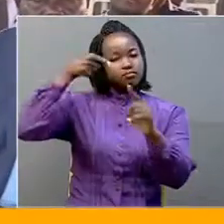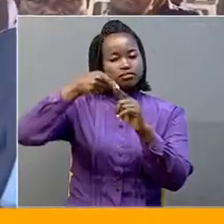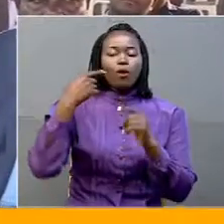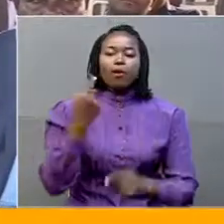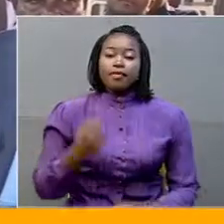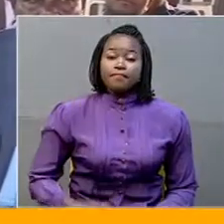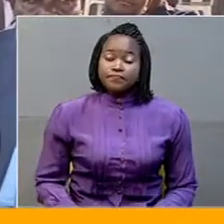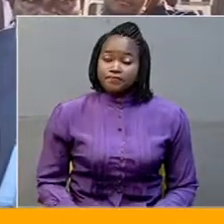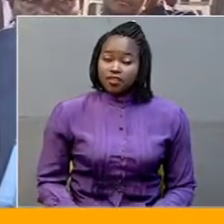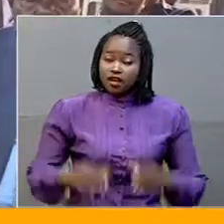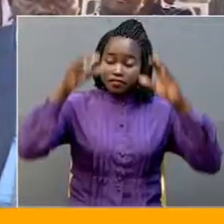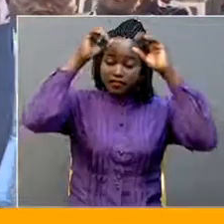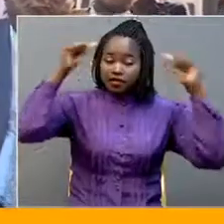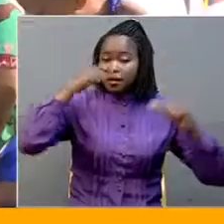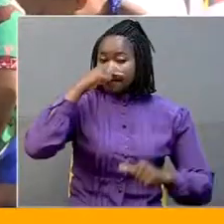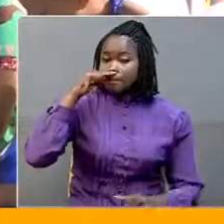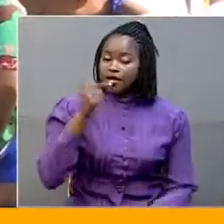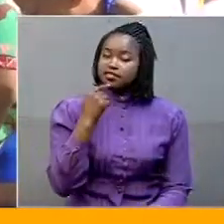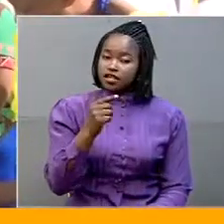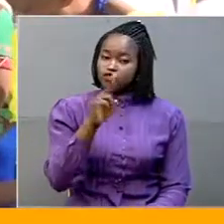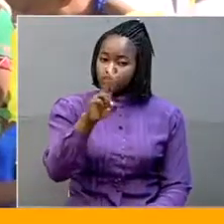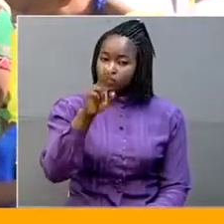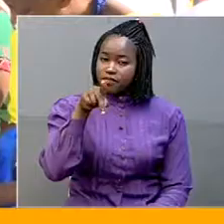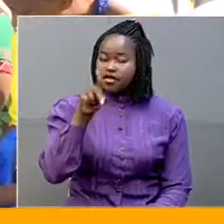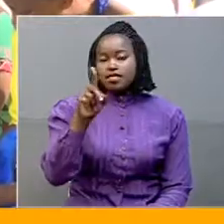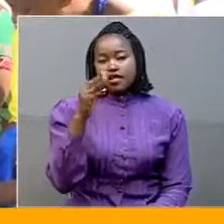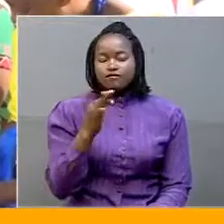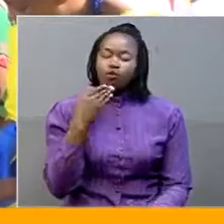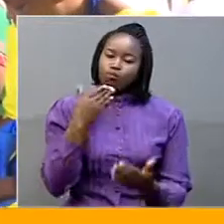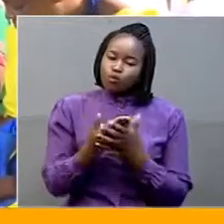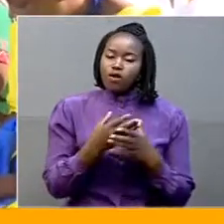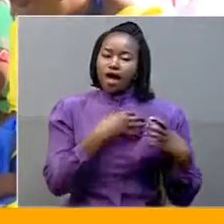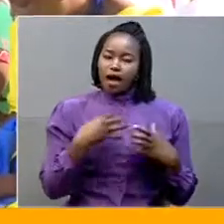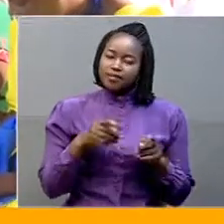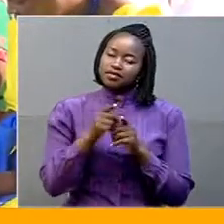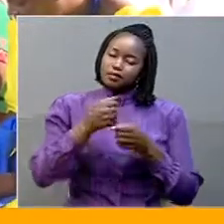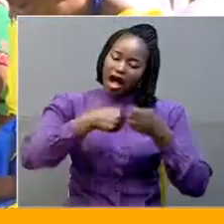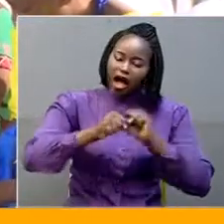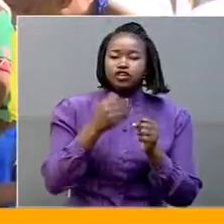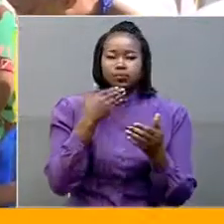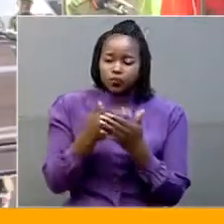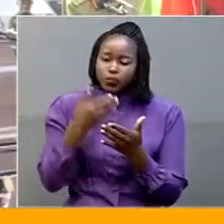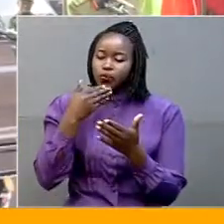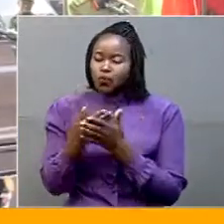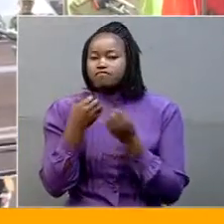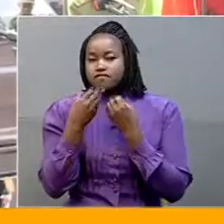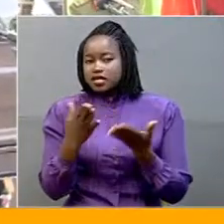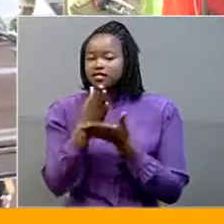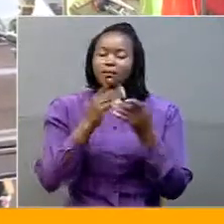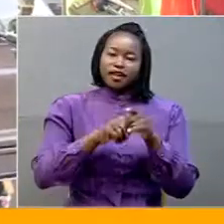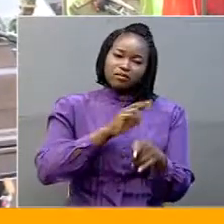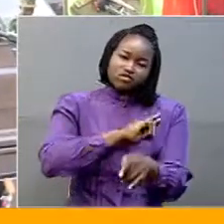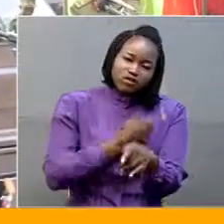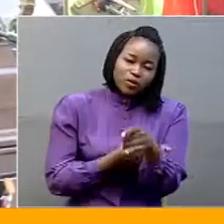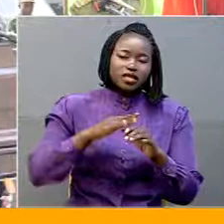that Uganda People's Defense Forces, UPDF, is a good army that has done so many good things, even without enough resources. You